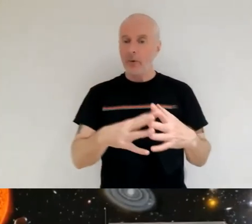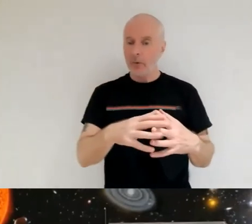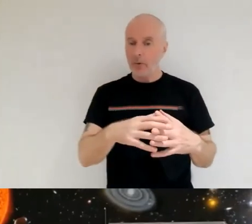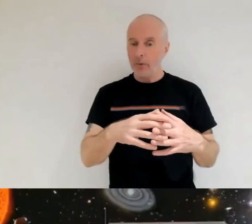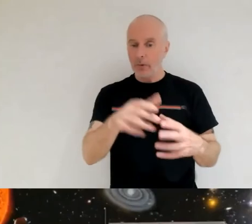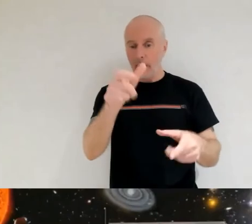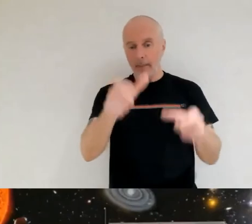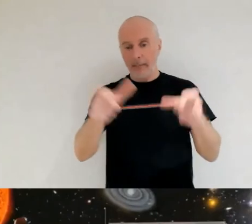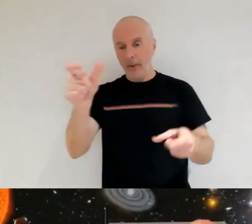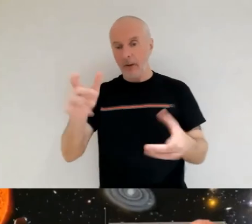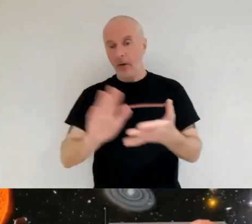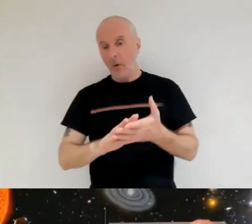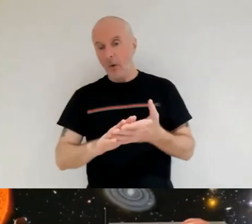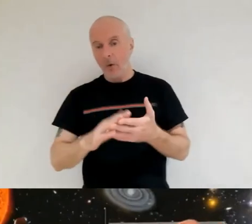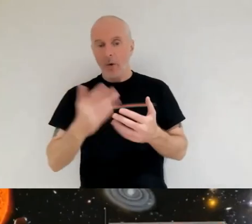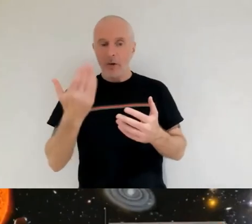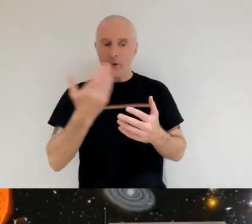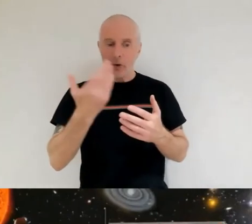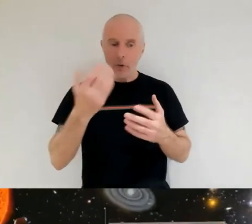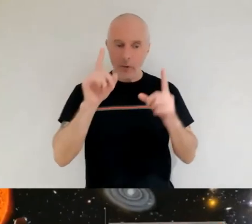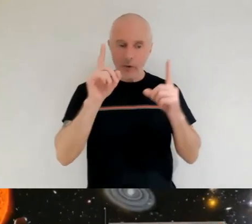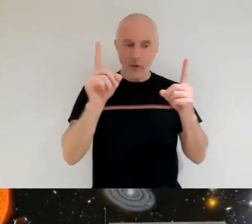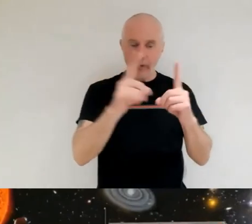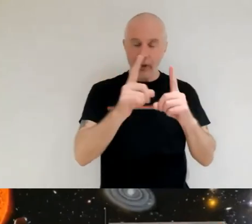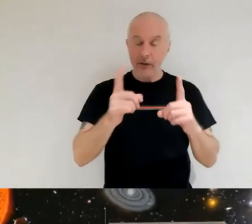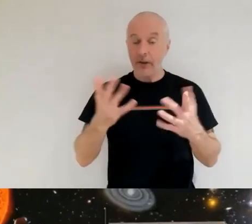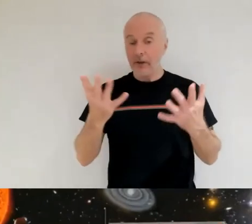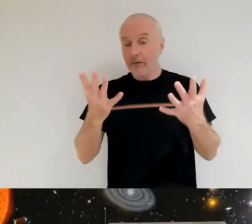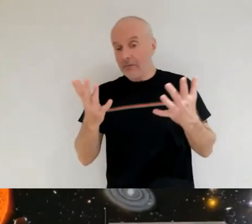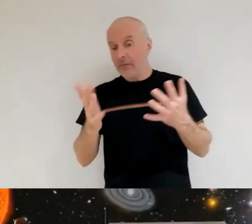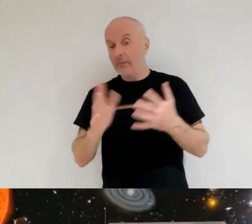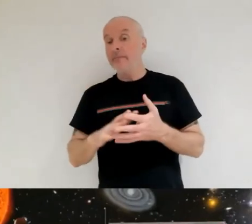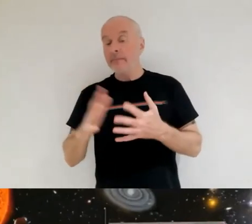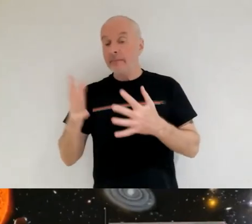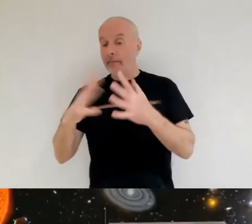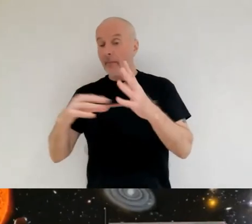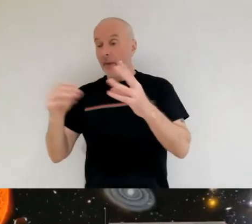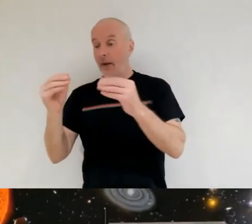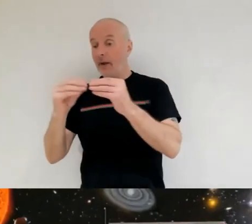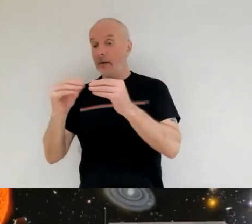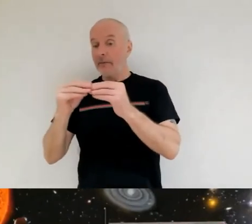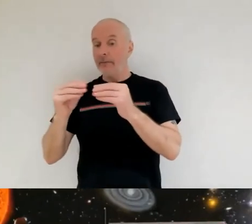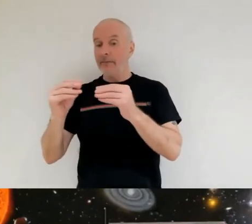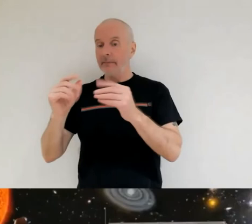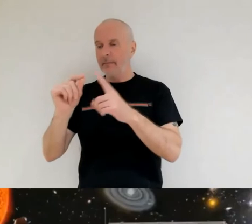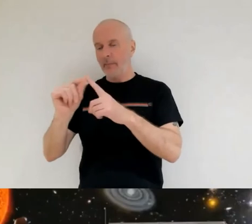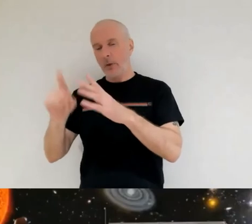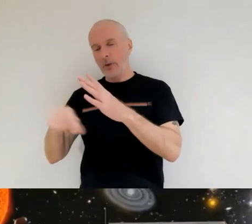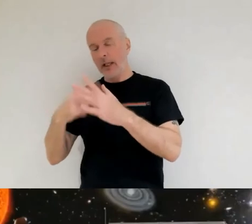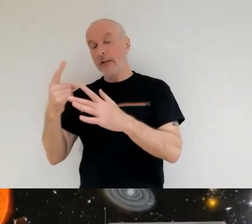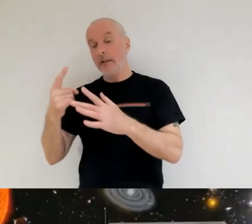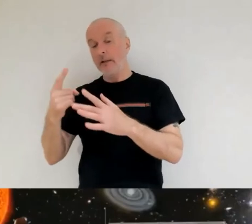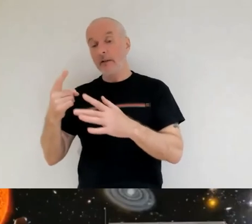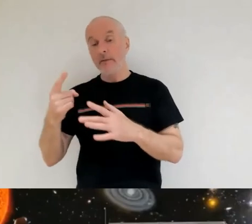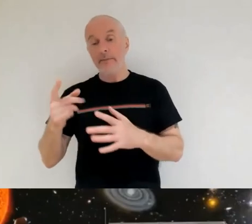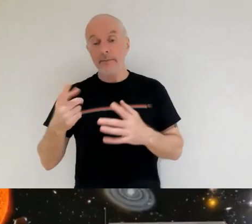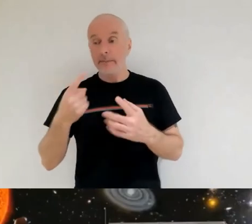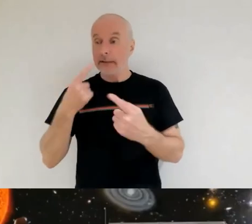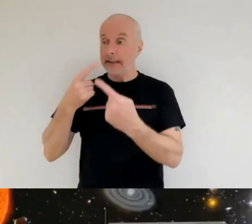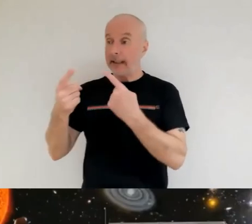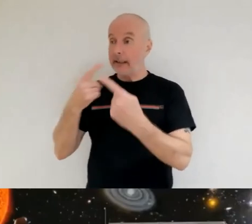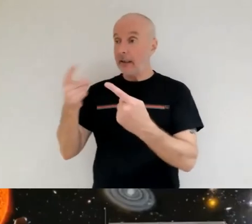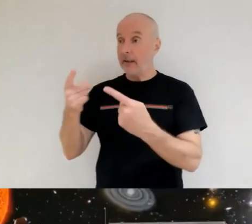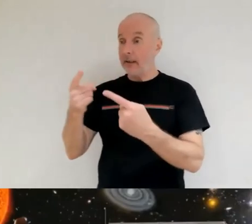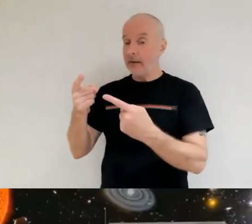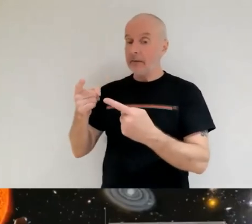so some of the data certainly will do the way that these telescope projects um work is um you get